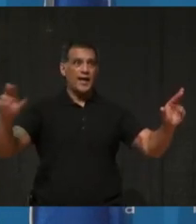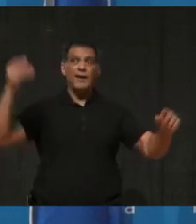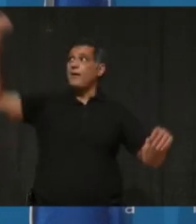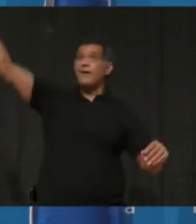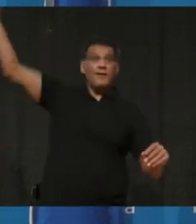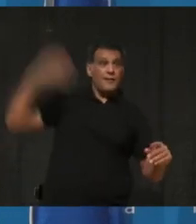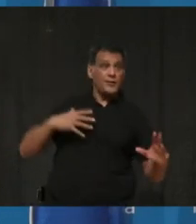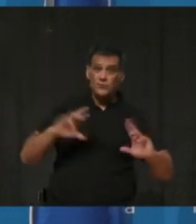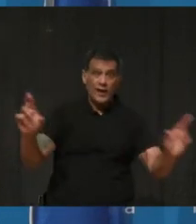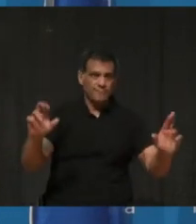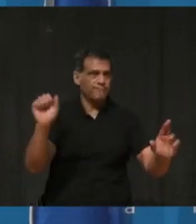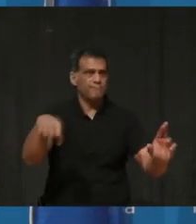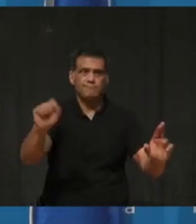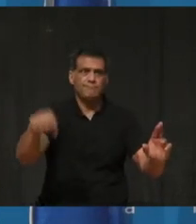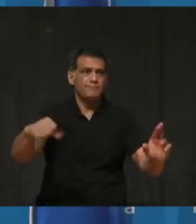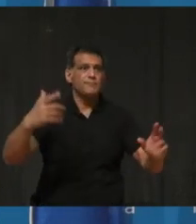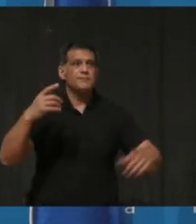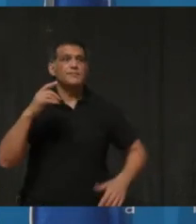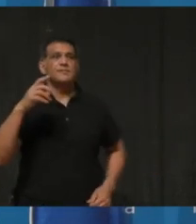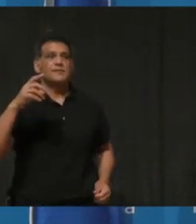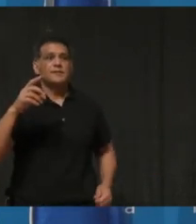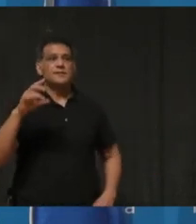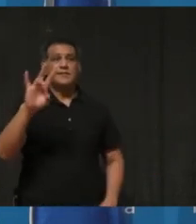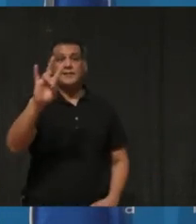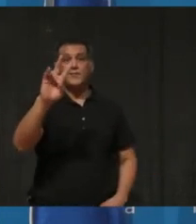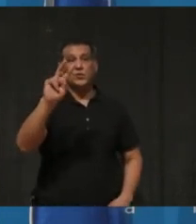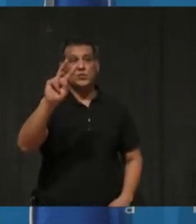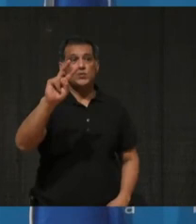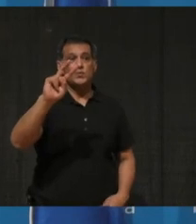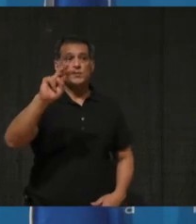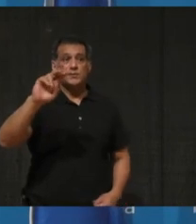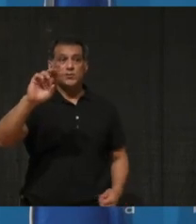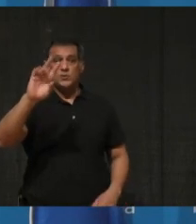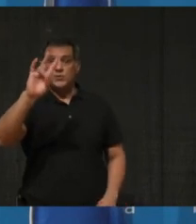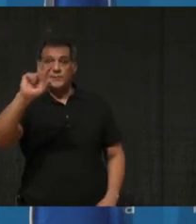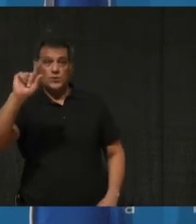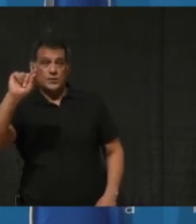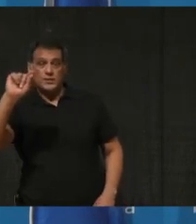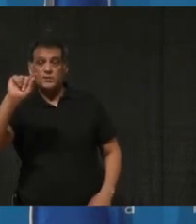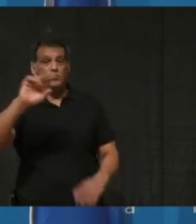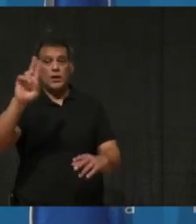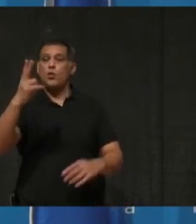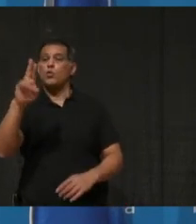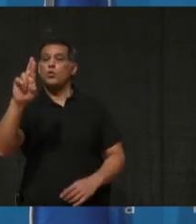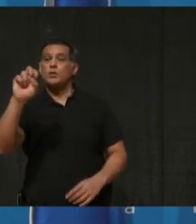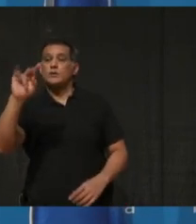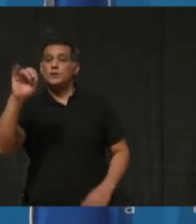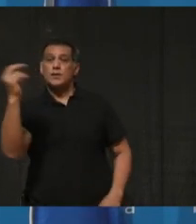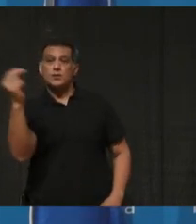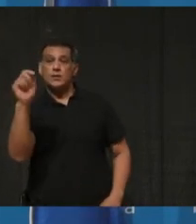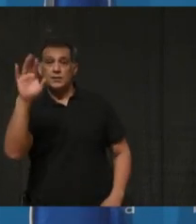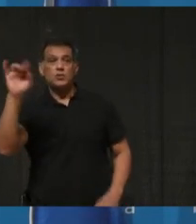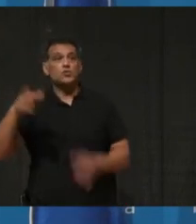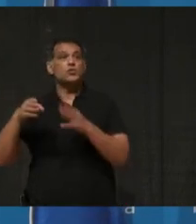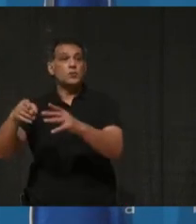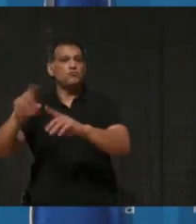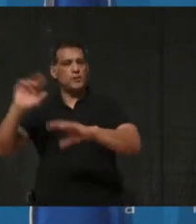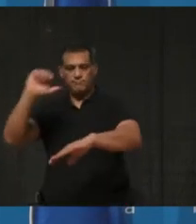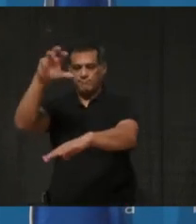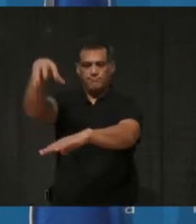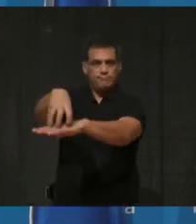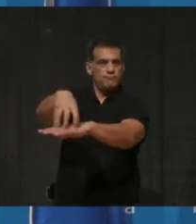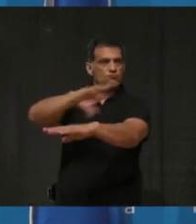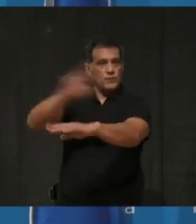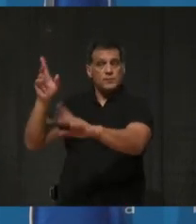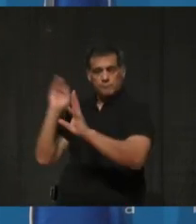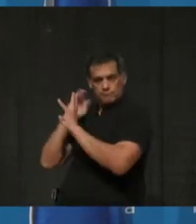clinic at 7120 here Ontario Street is ready to go as soon as we receive more shipments and more information on how people can